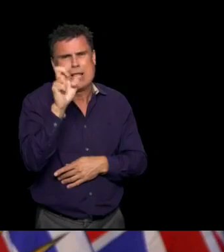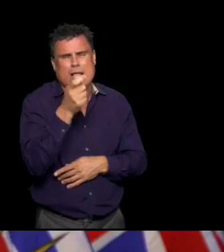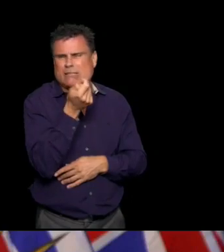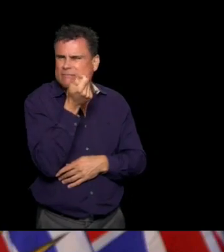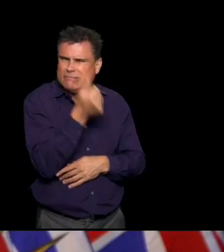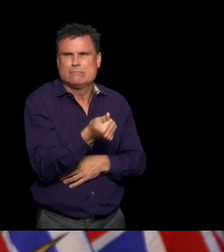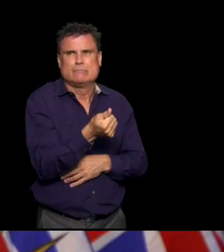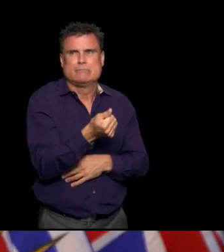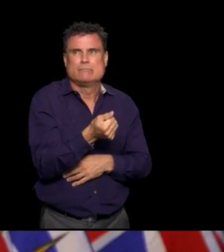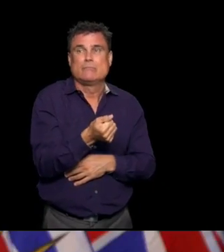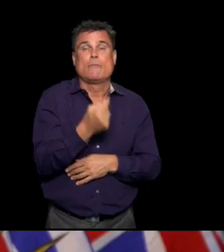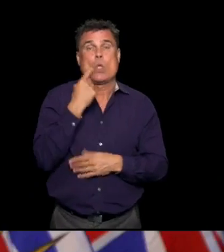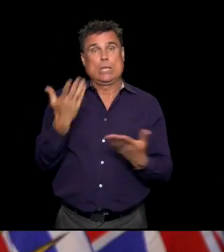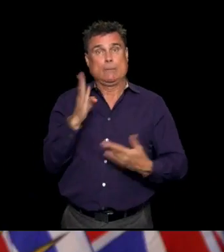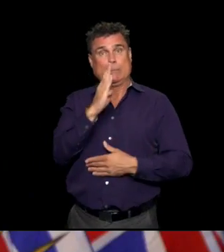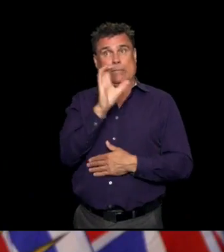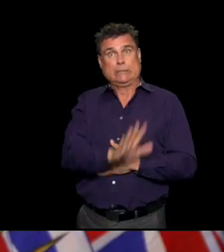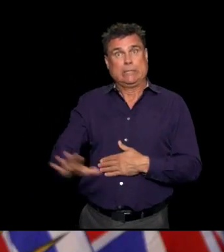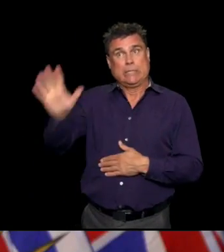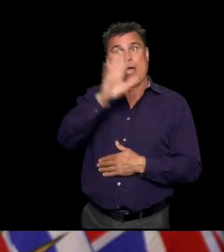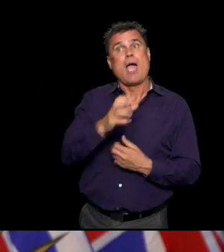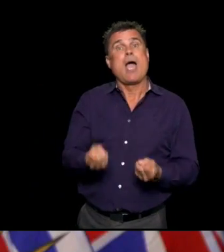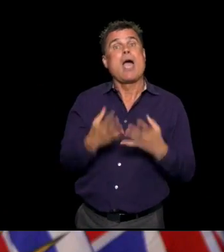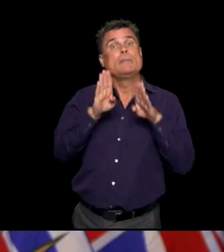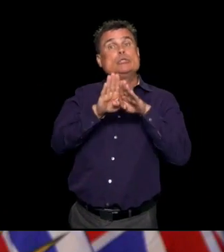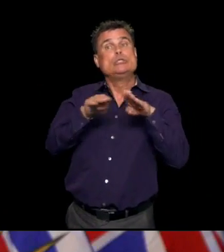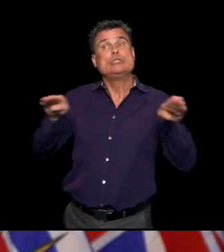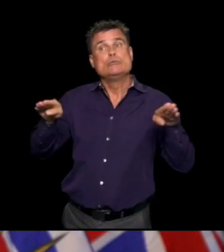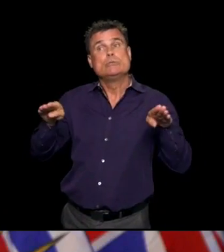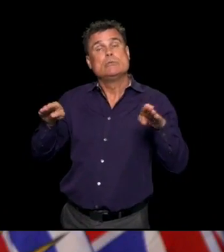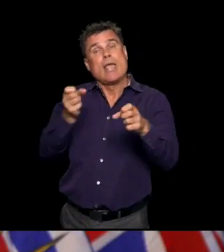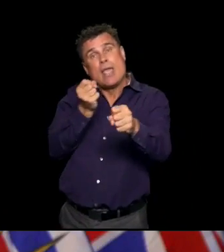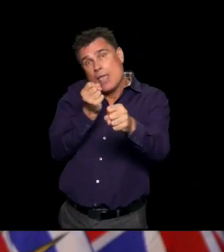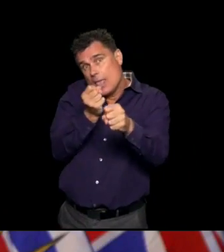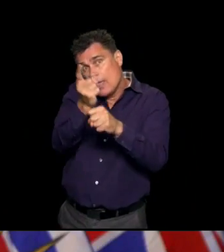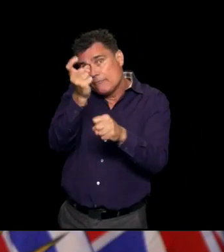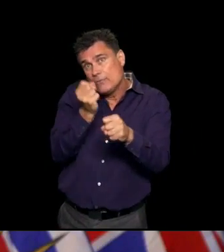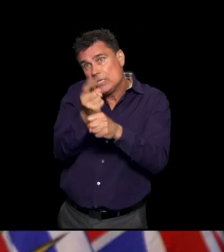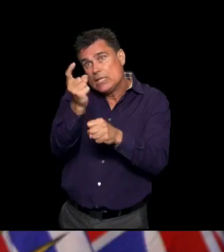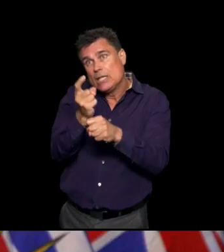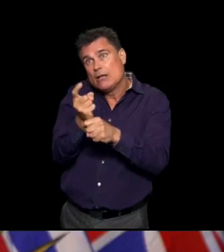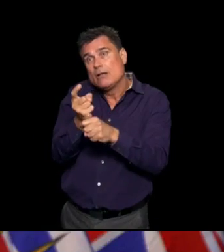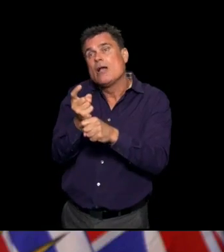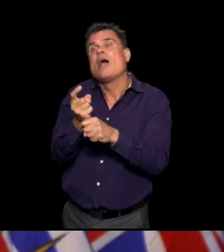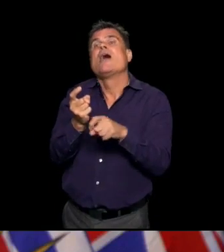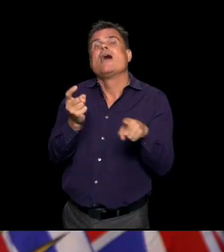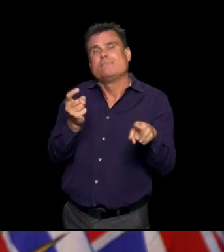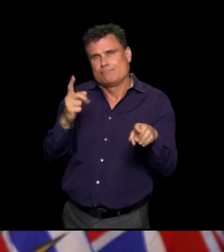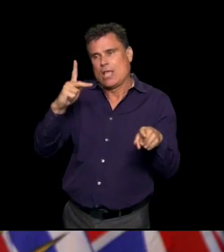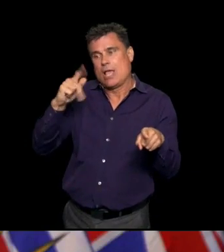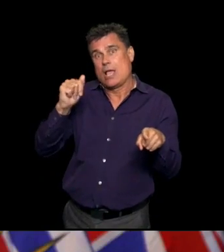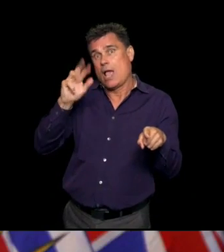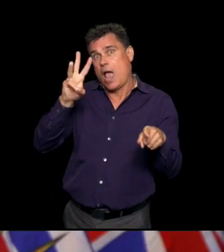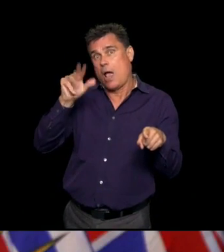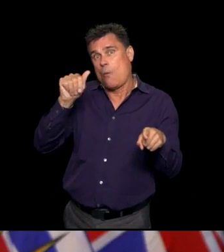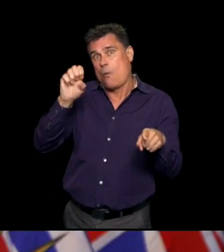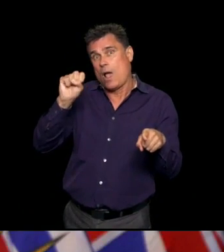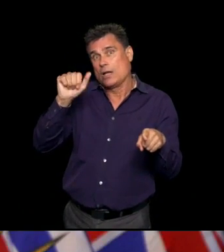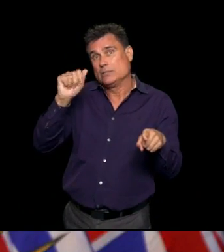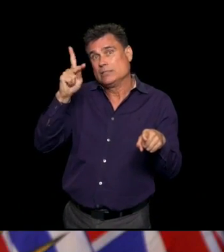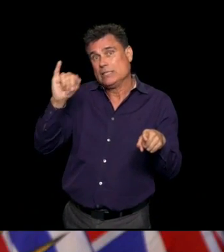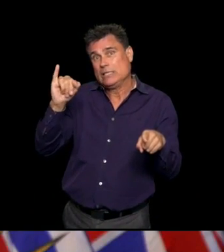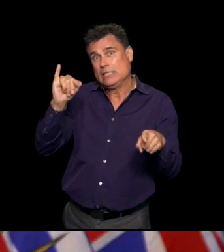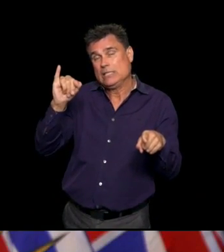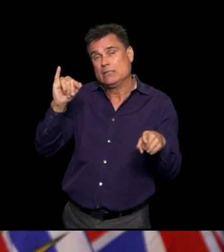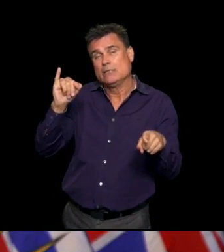BC on an average year? And we've not seen an increase in that. So this is something that happens. It happens caused by